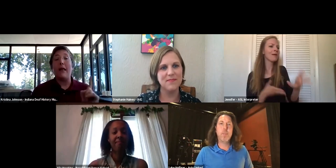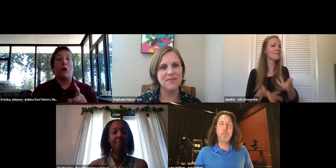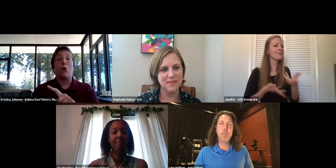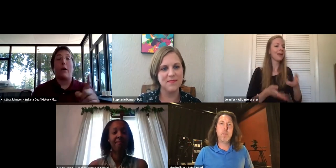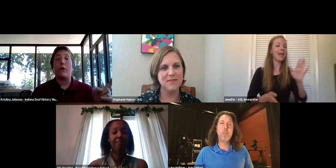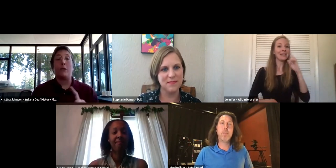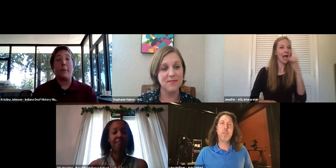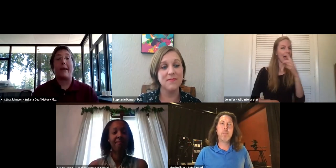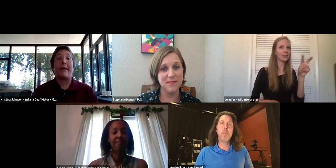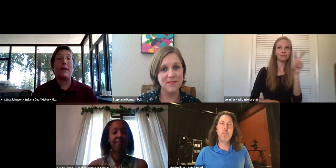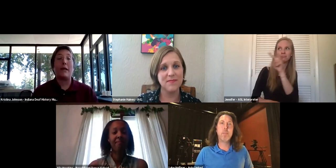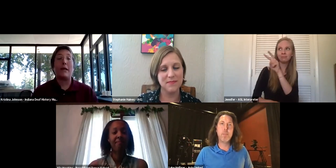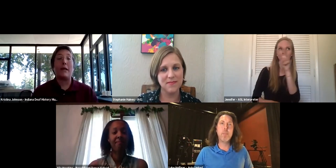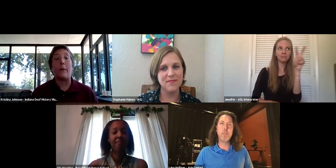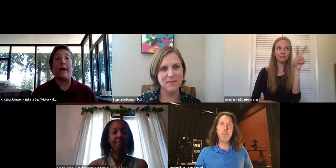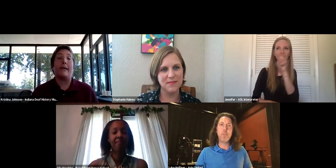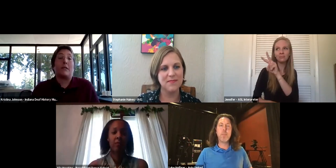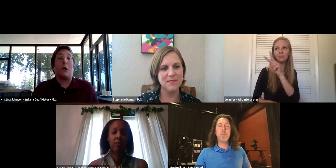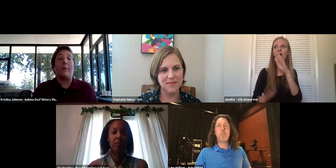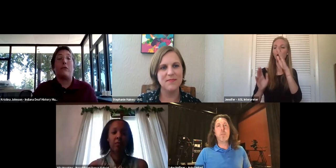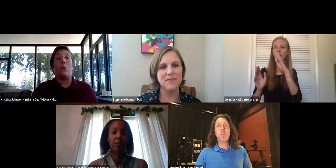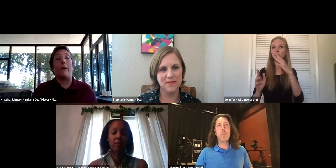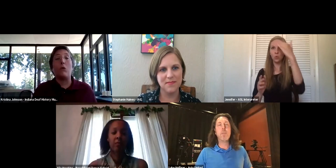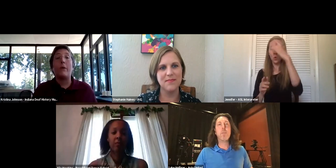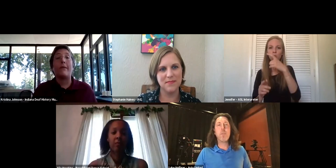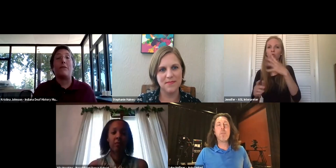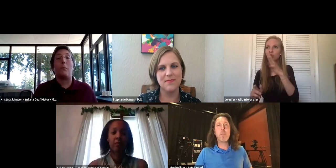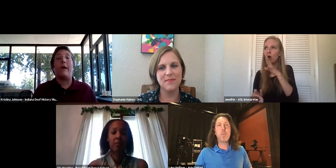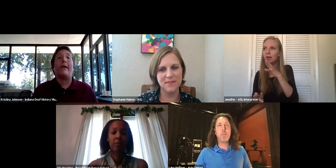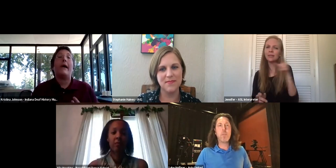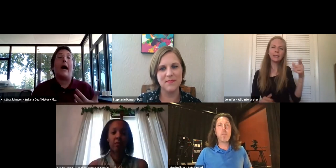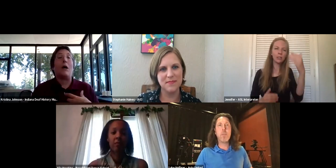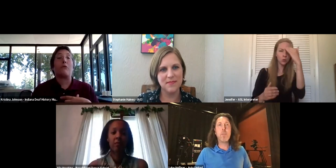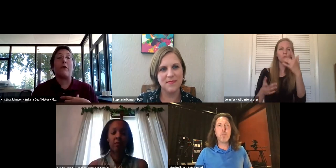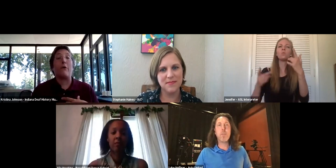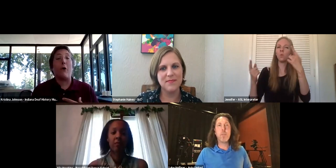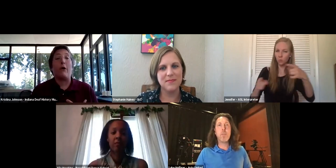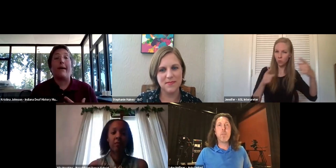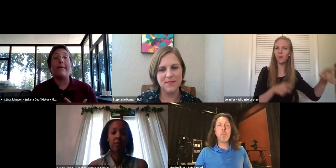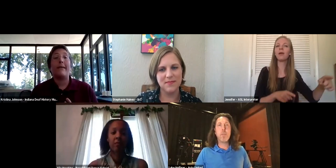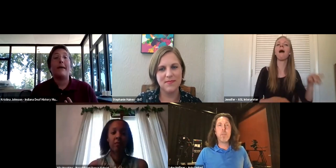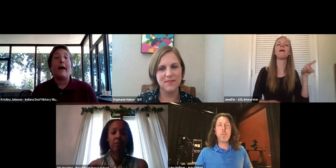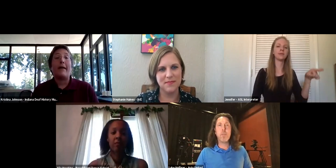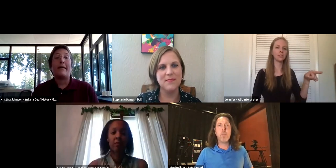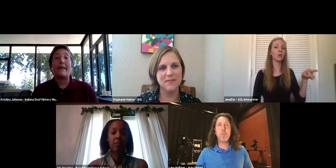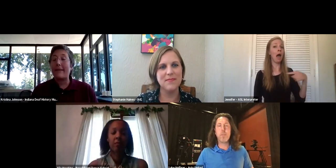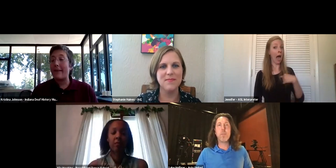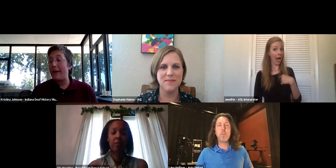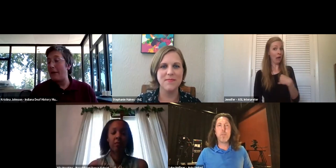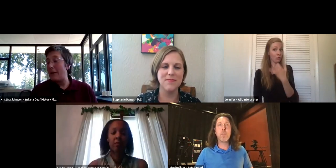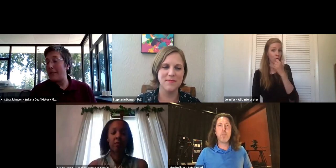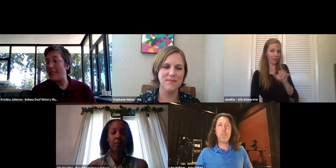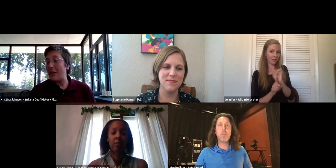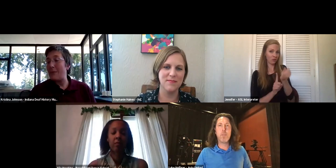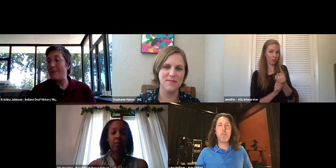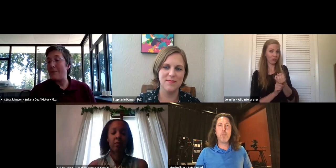eyes would follow whoever was speaking. He knew it was going on in some level. I don't know what level, but I was very wrong in that. And,